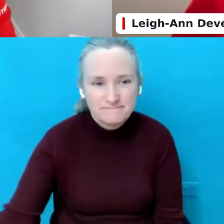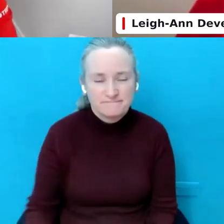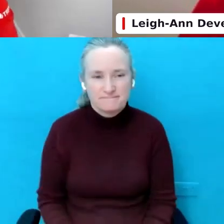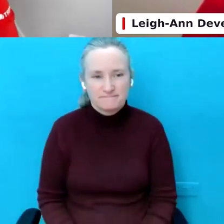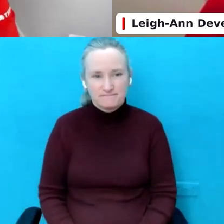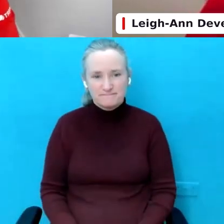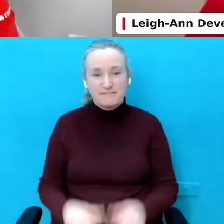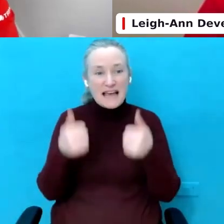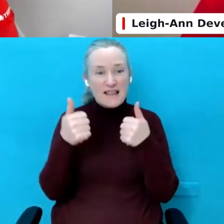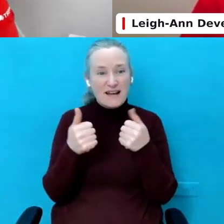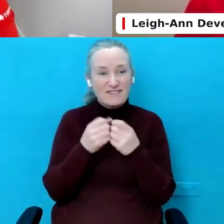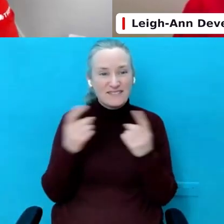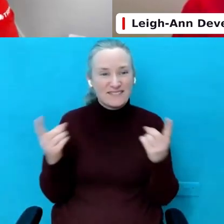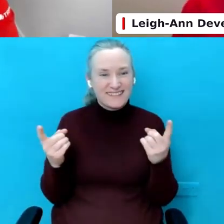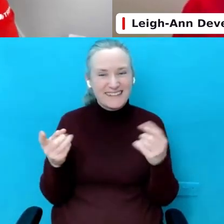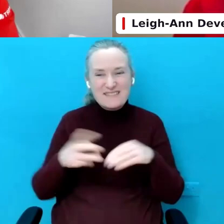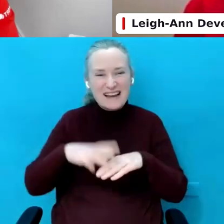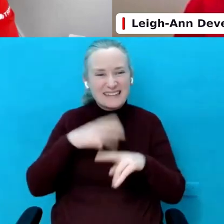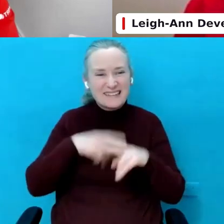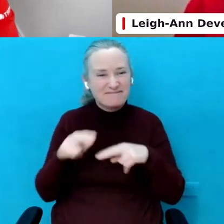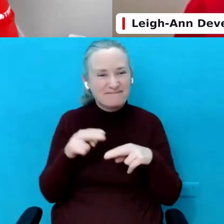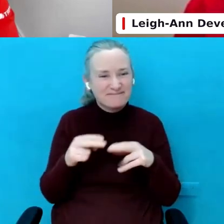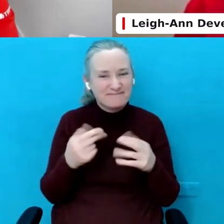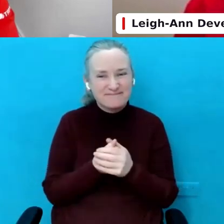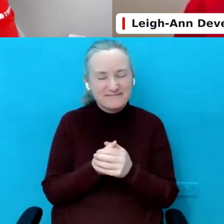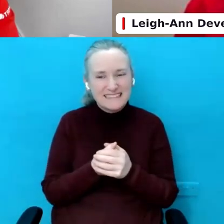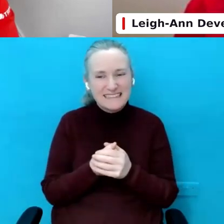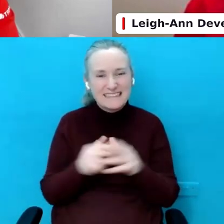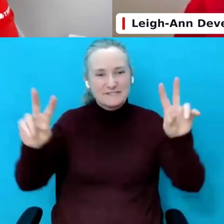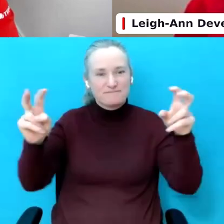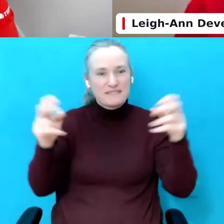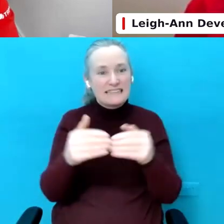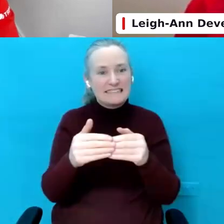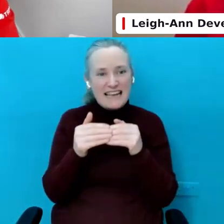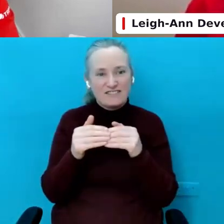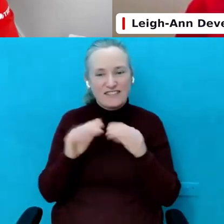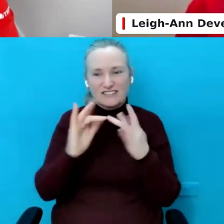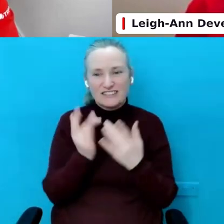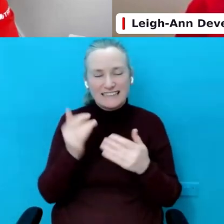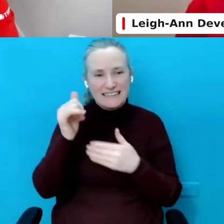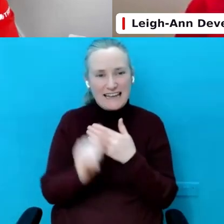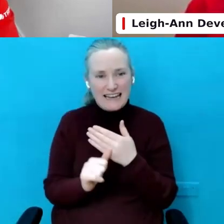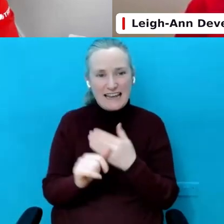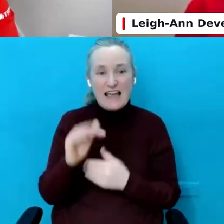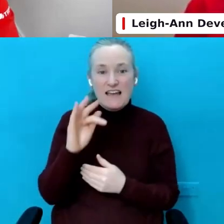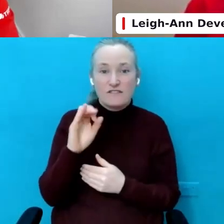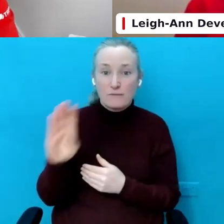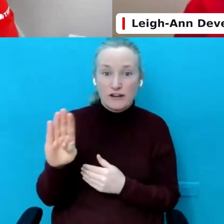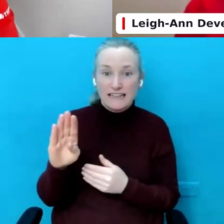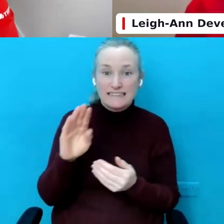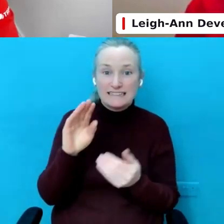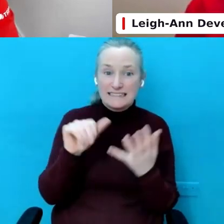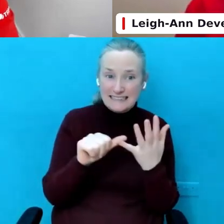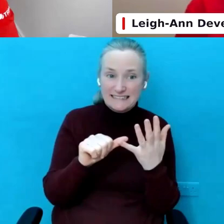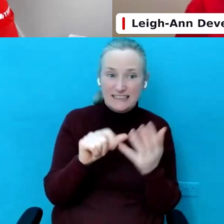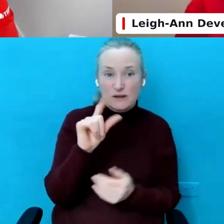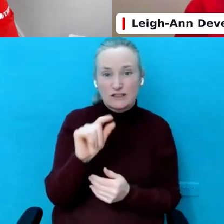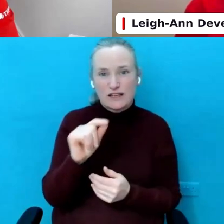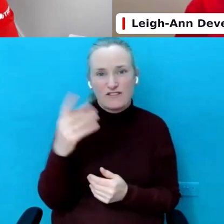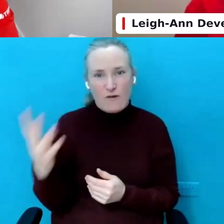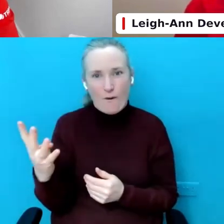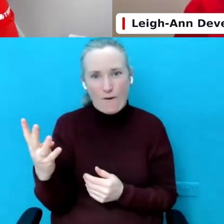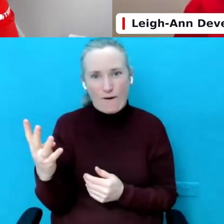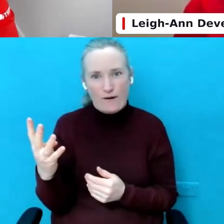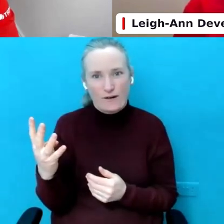Hello, everyone, and welcome to this Safer Internet Day, February 6th, 2024. Where are the months